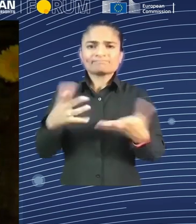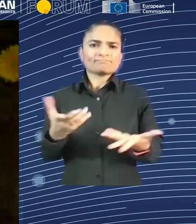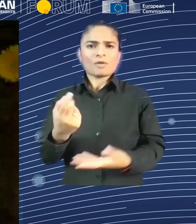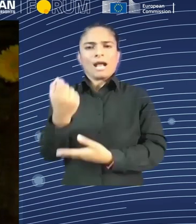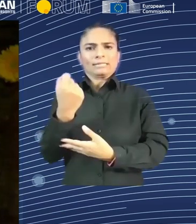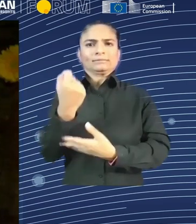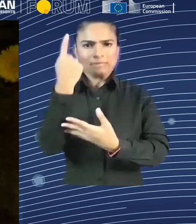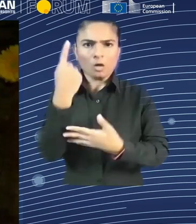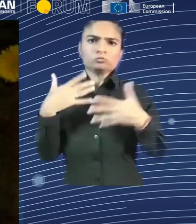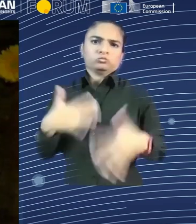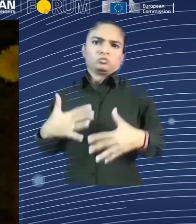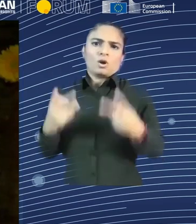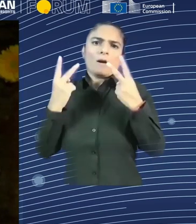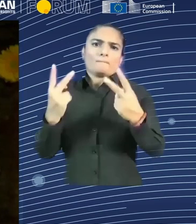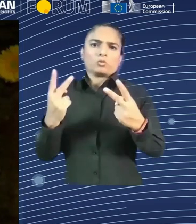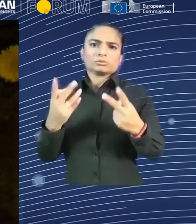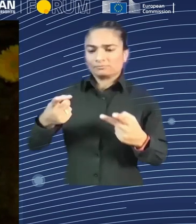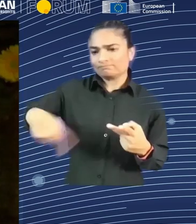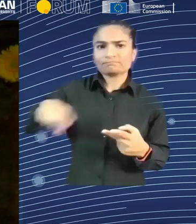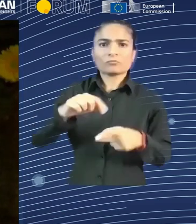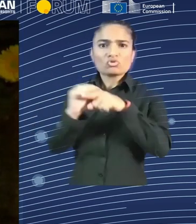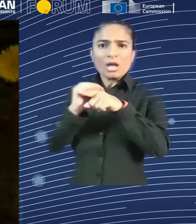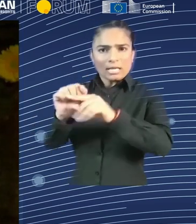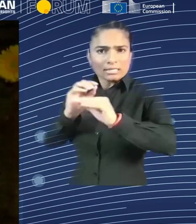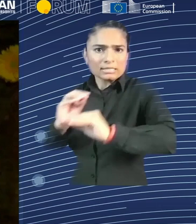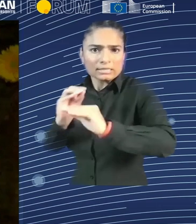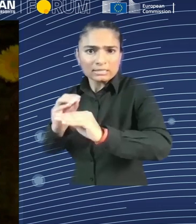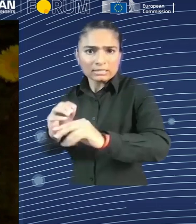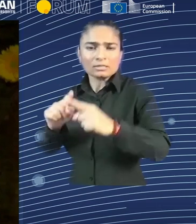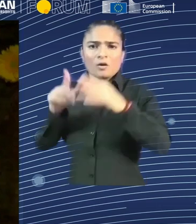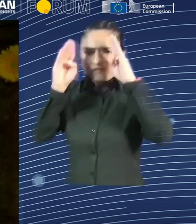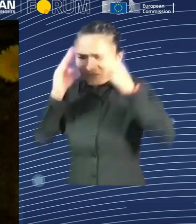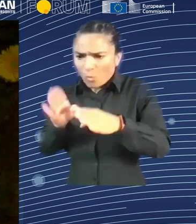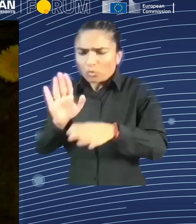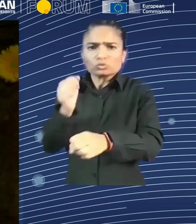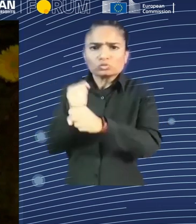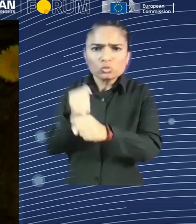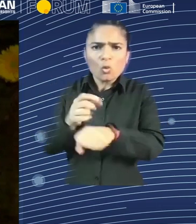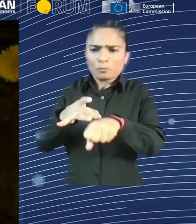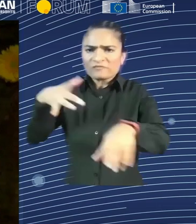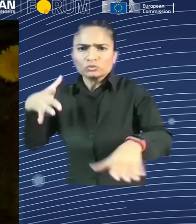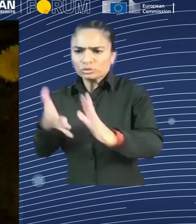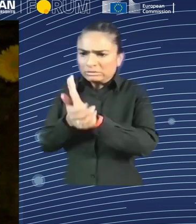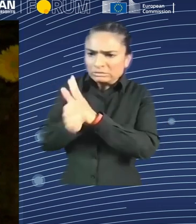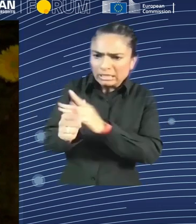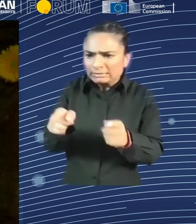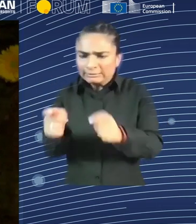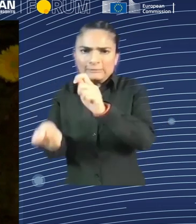reskilling and to develop tools at the national level that facilitate this lifelong